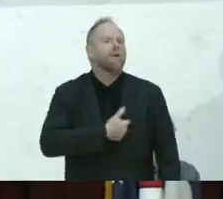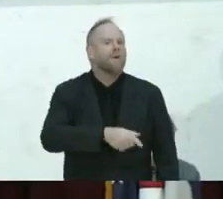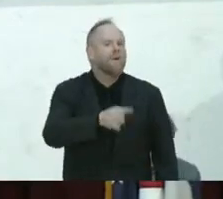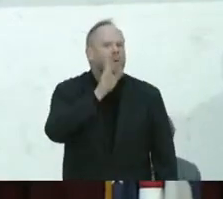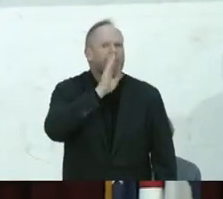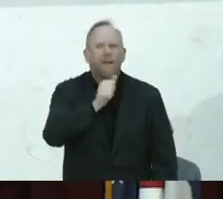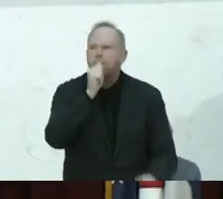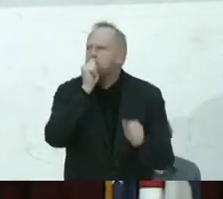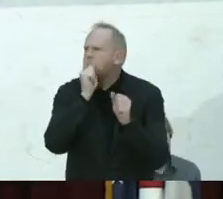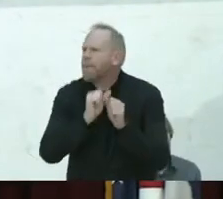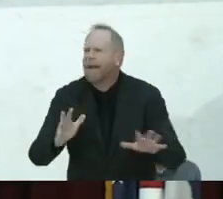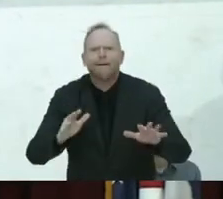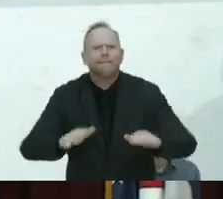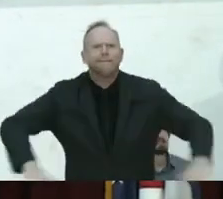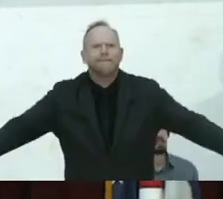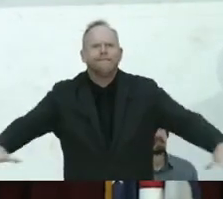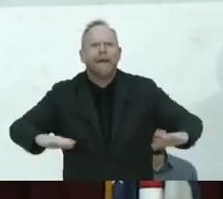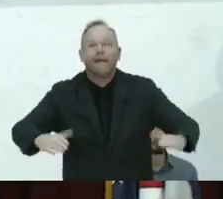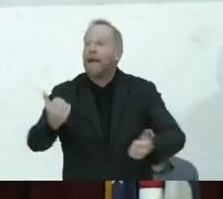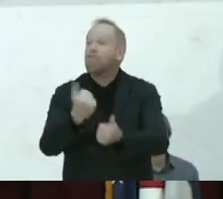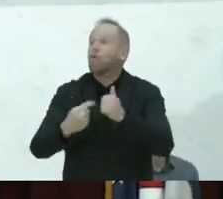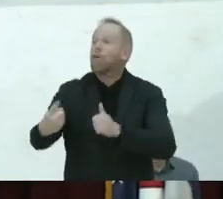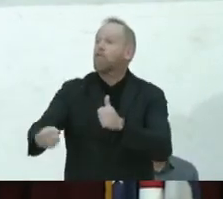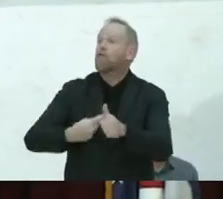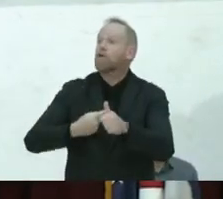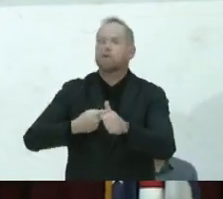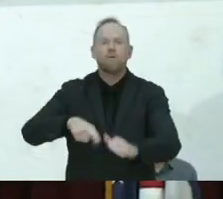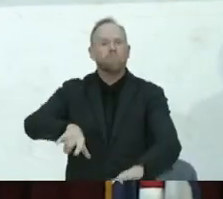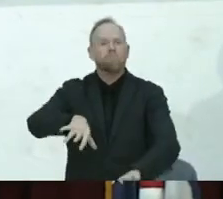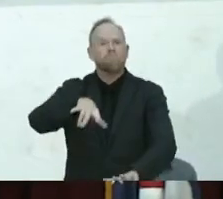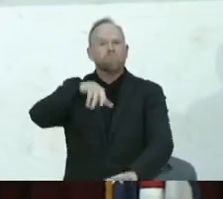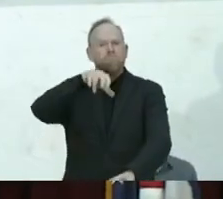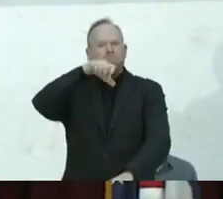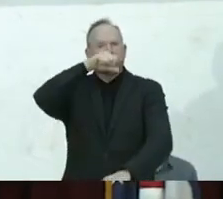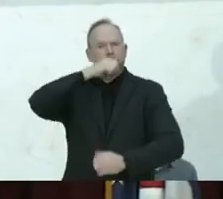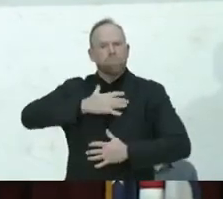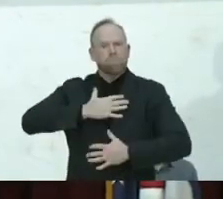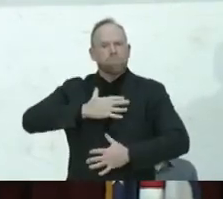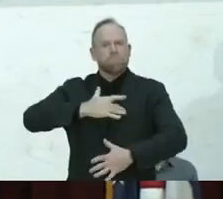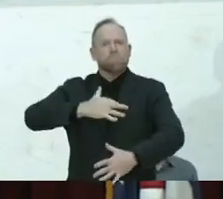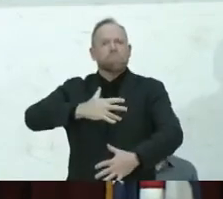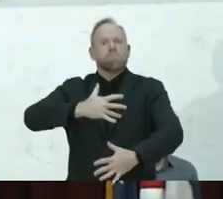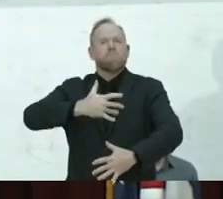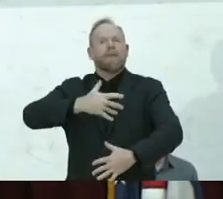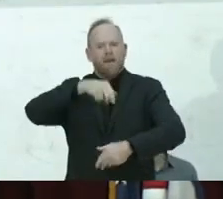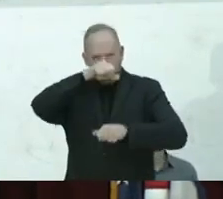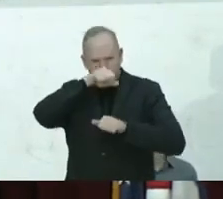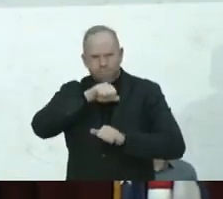bless this space. Everyone take a deep breath for me real quick and sigh it out.